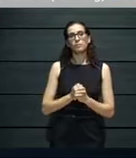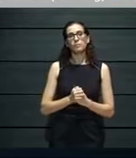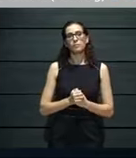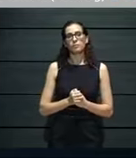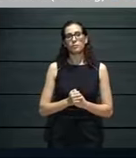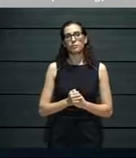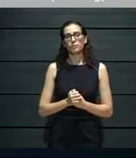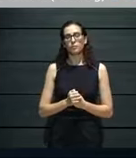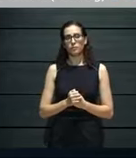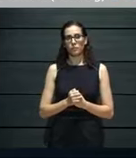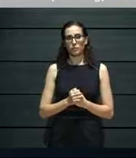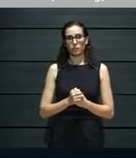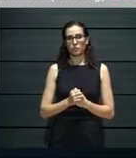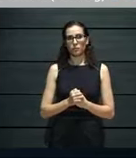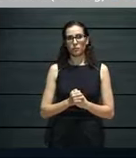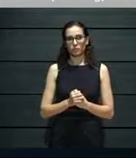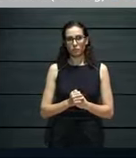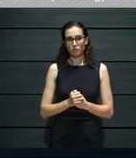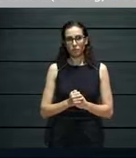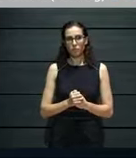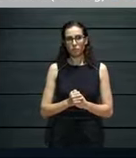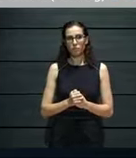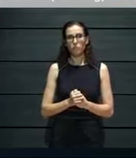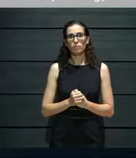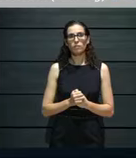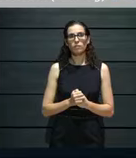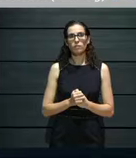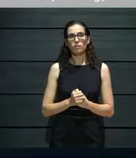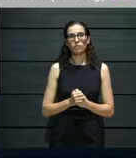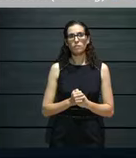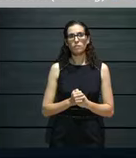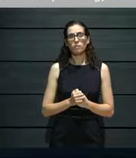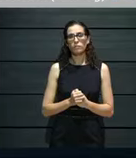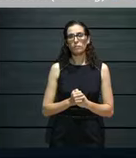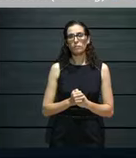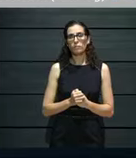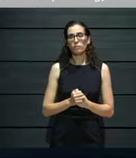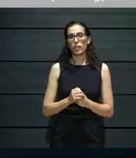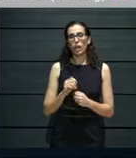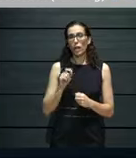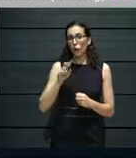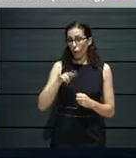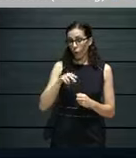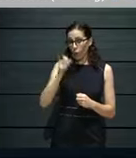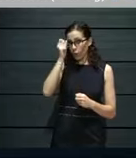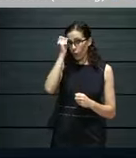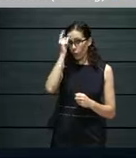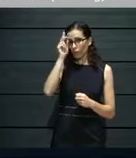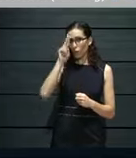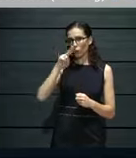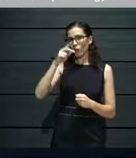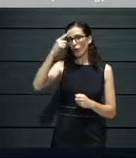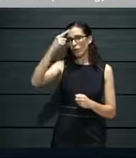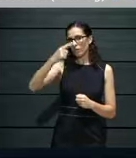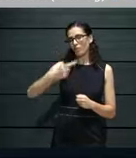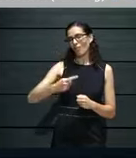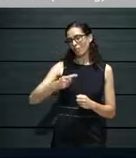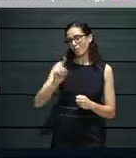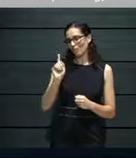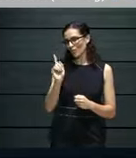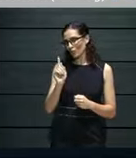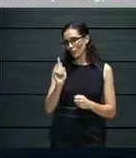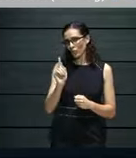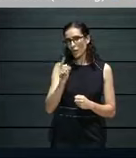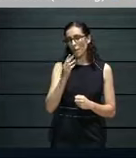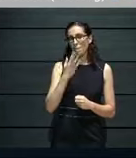International Festival, um, landing page. One must also, um, notice the date, though, because as, um, as